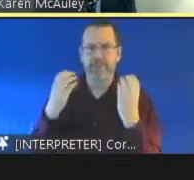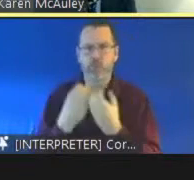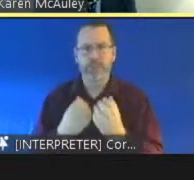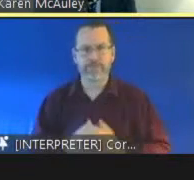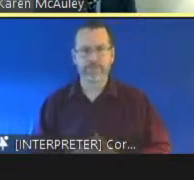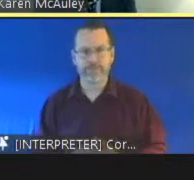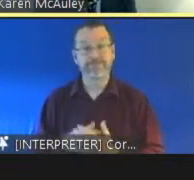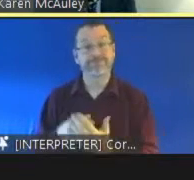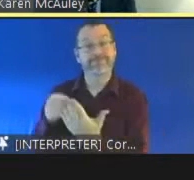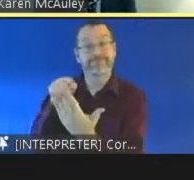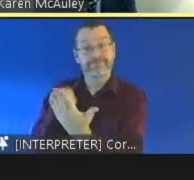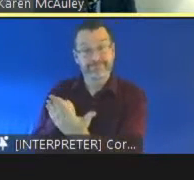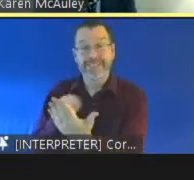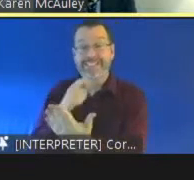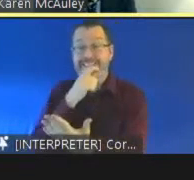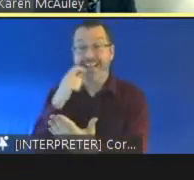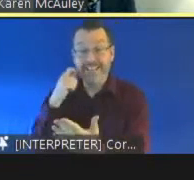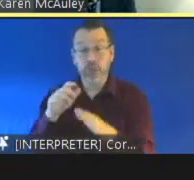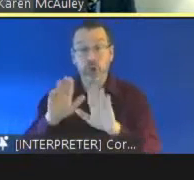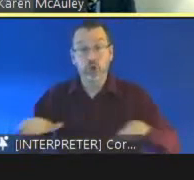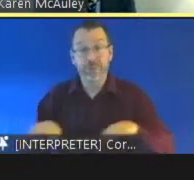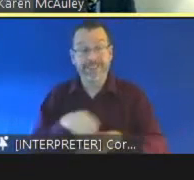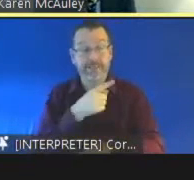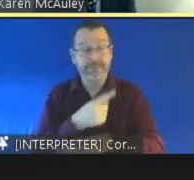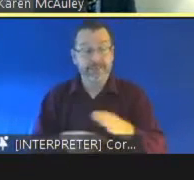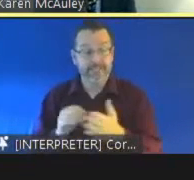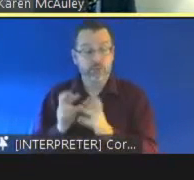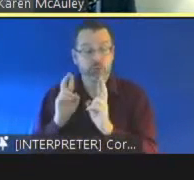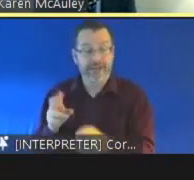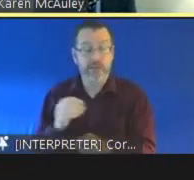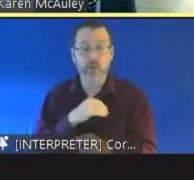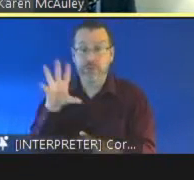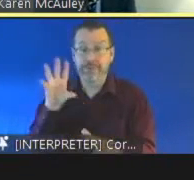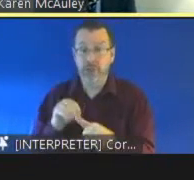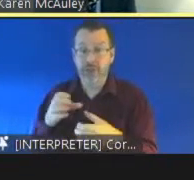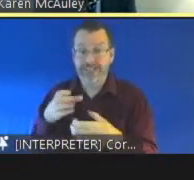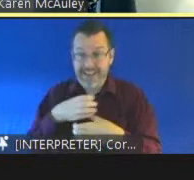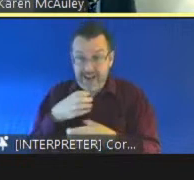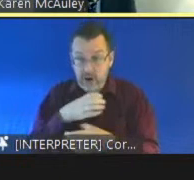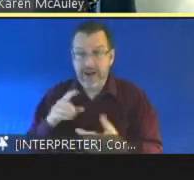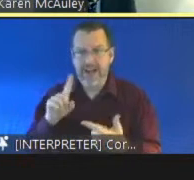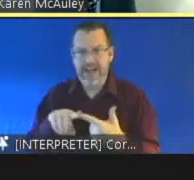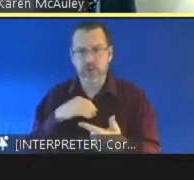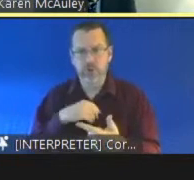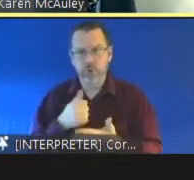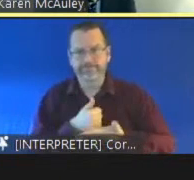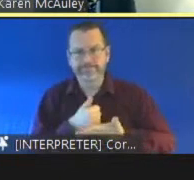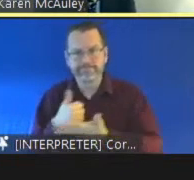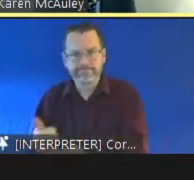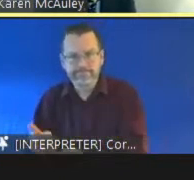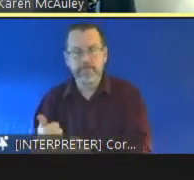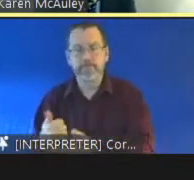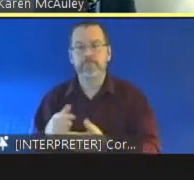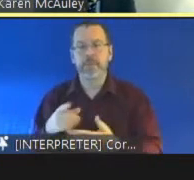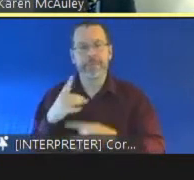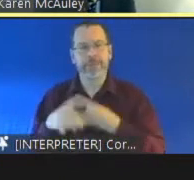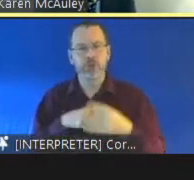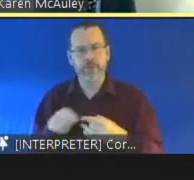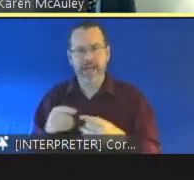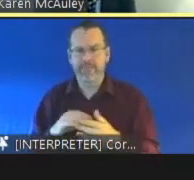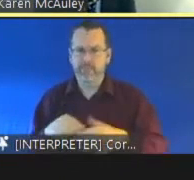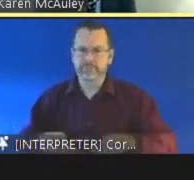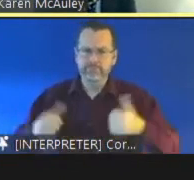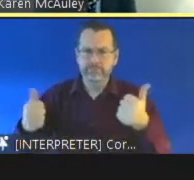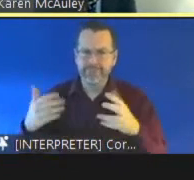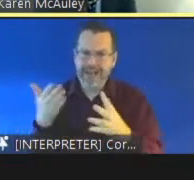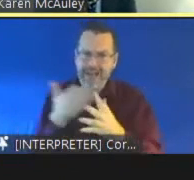also states that children with disabilities have a right to special care and to corresponding assistance designed to ensure that they have effective access to